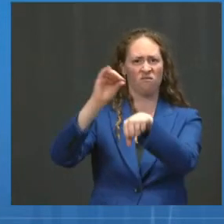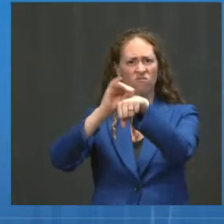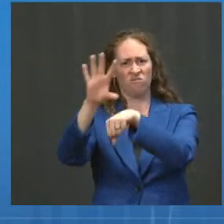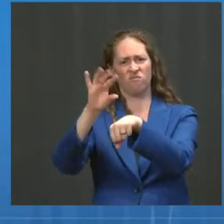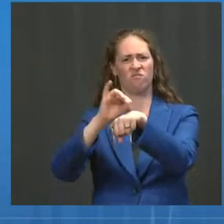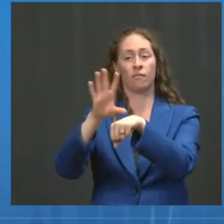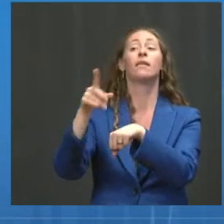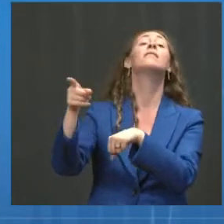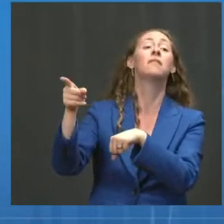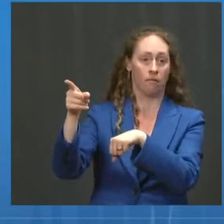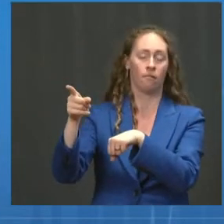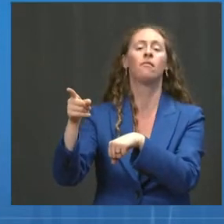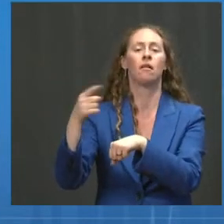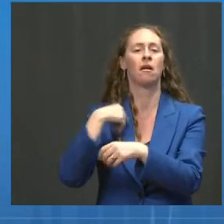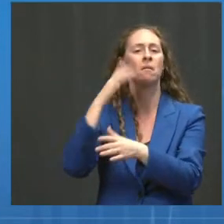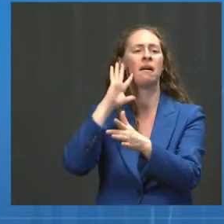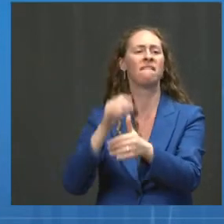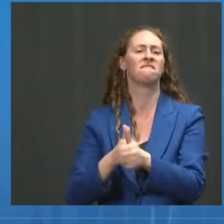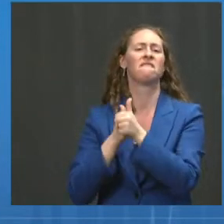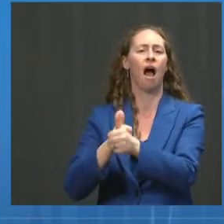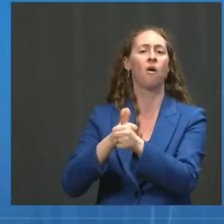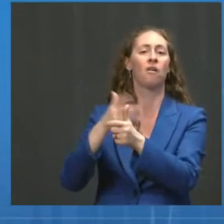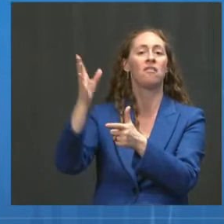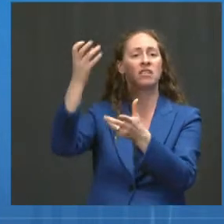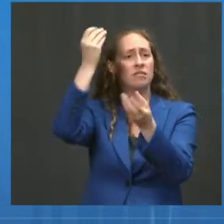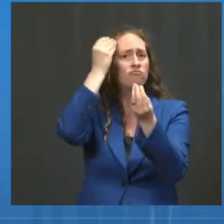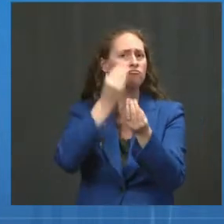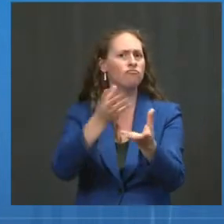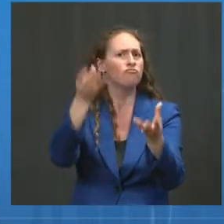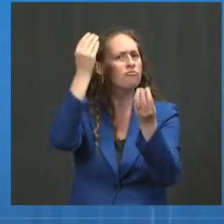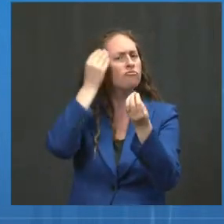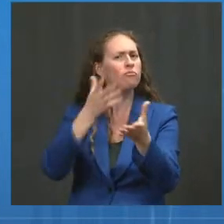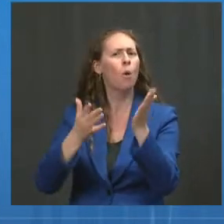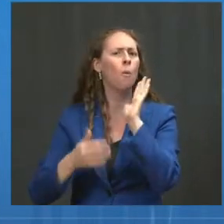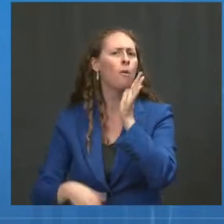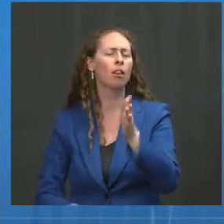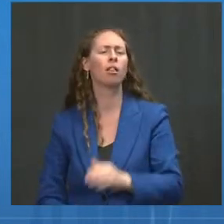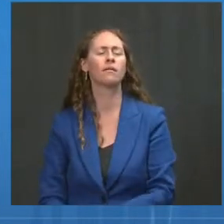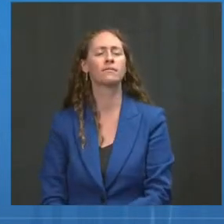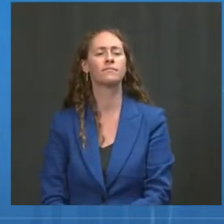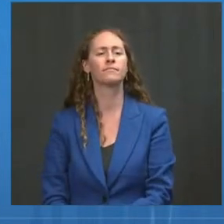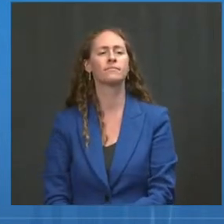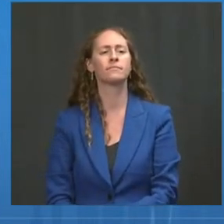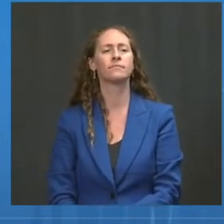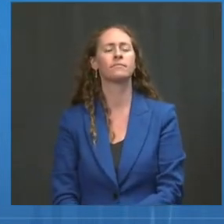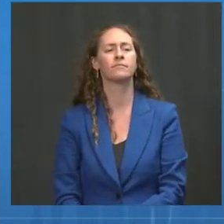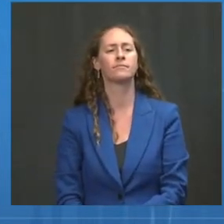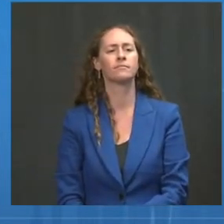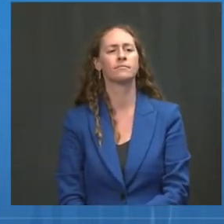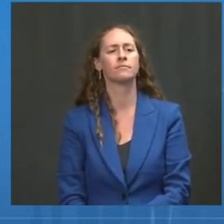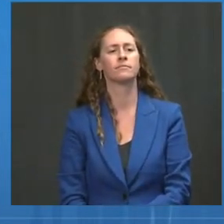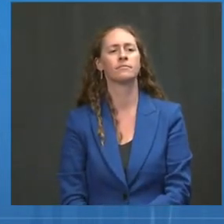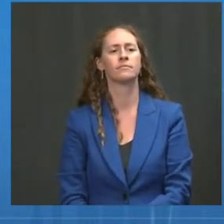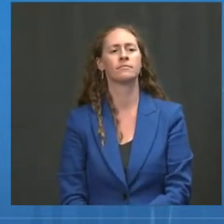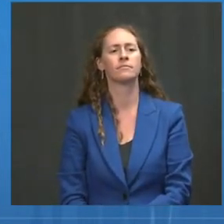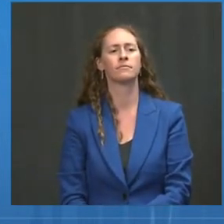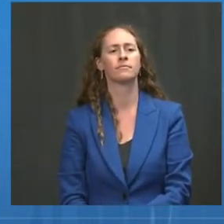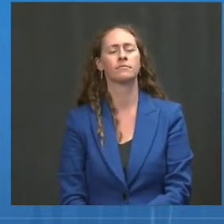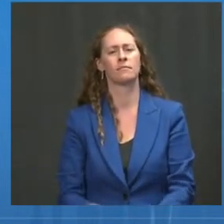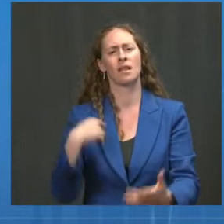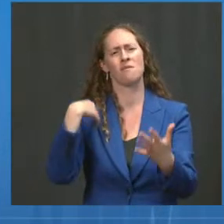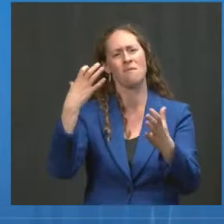we will have guidance to share for those who are under 18. I also just want to underscore one thing to your question about